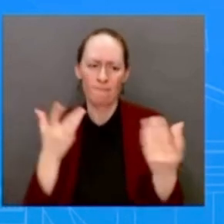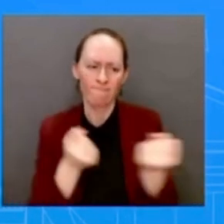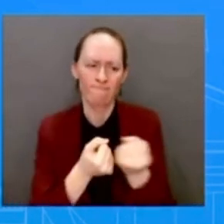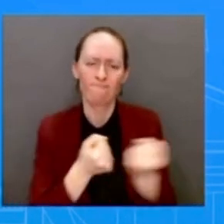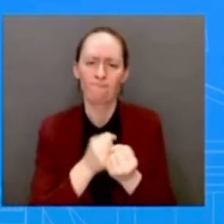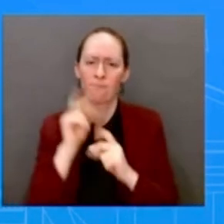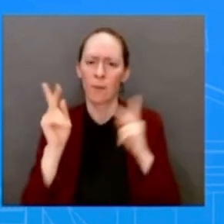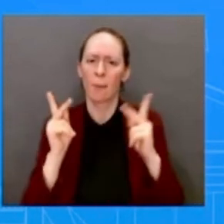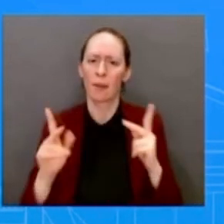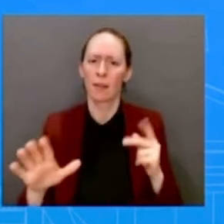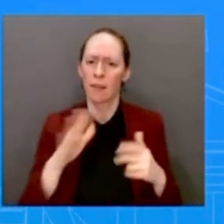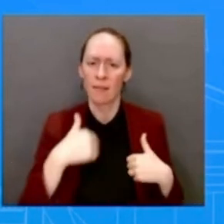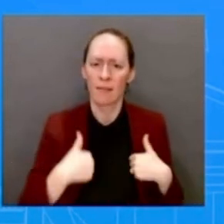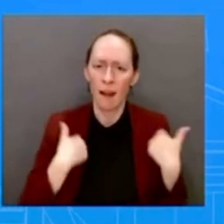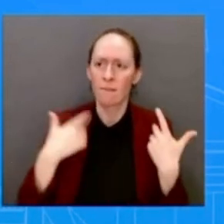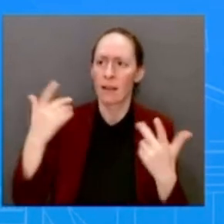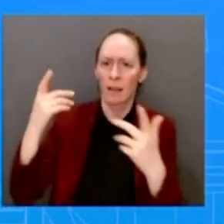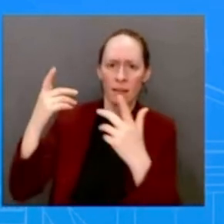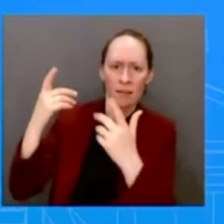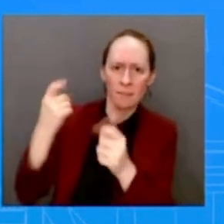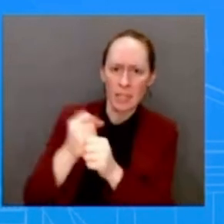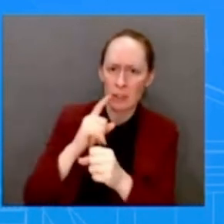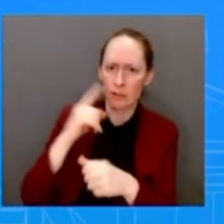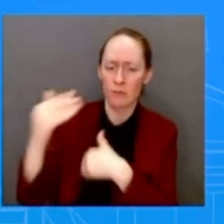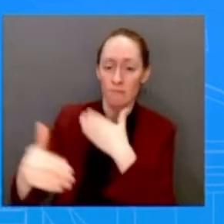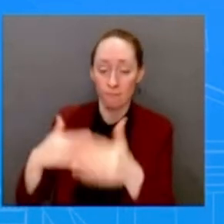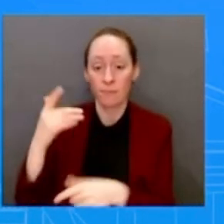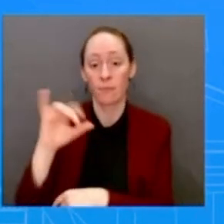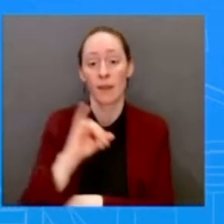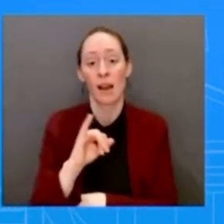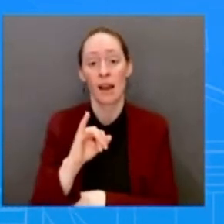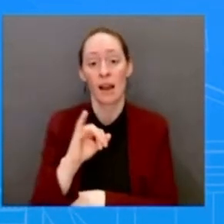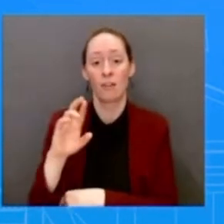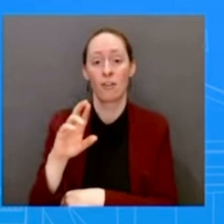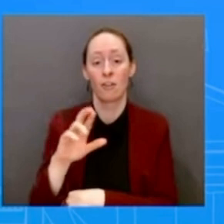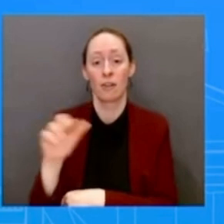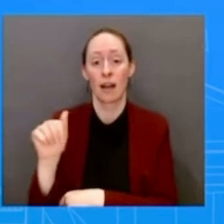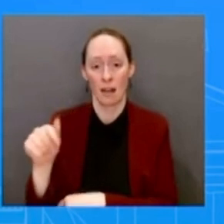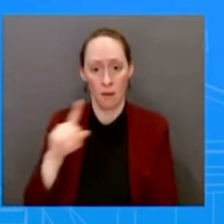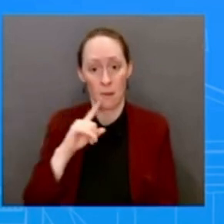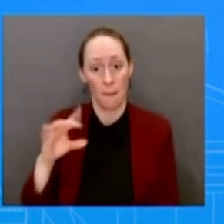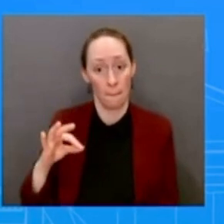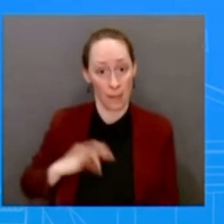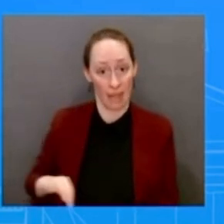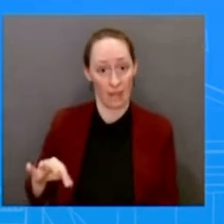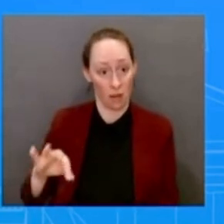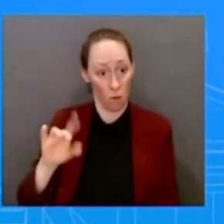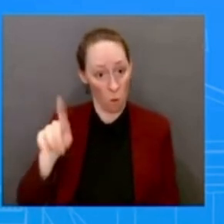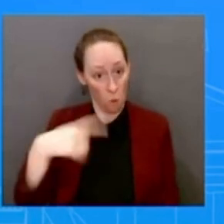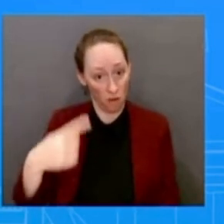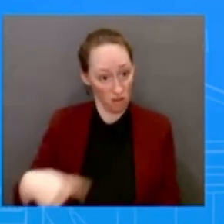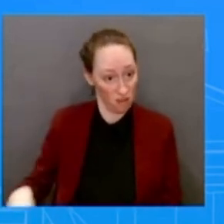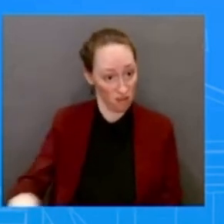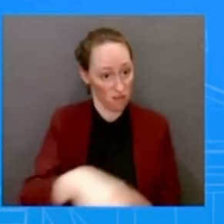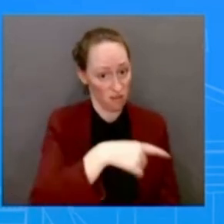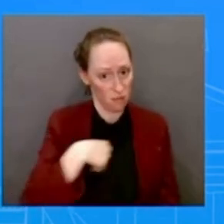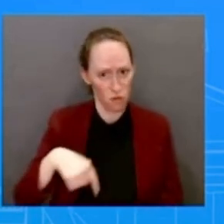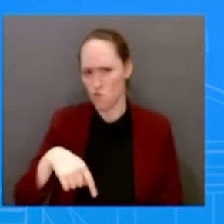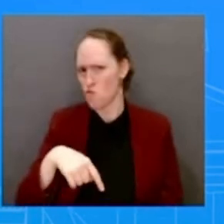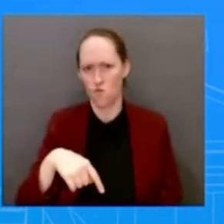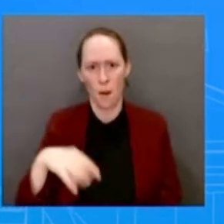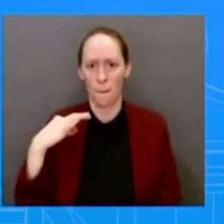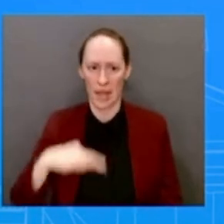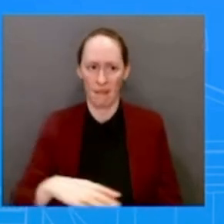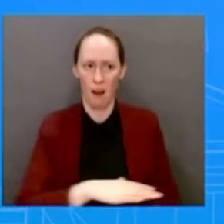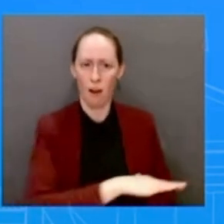IRA's benefits expand beyond the U.S. Our investment will help drive down costs for clean energy, which will help other nations as well.